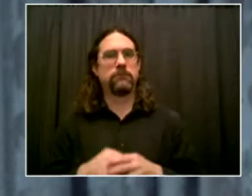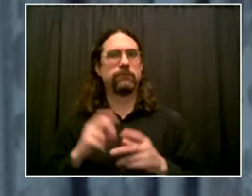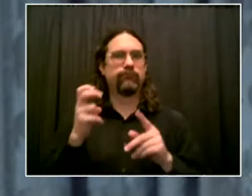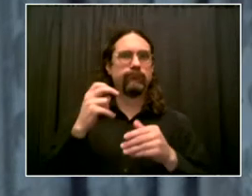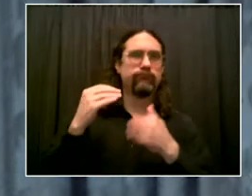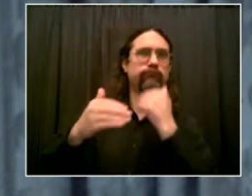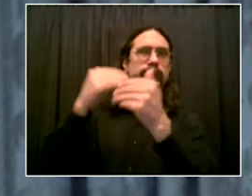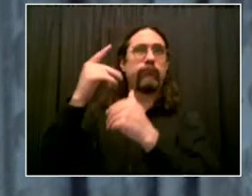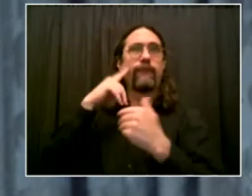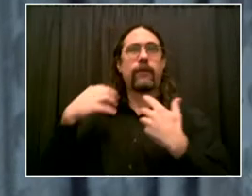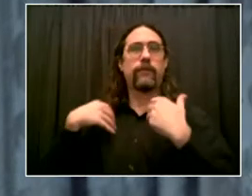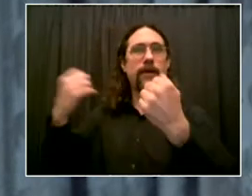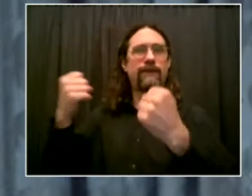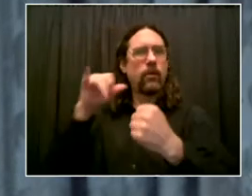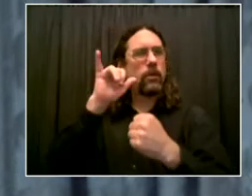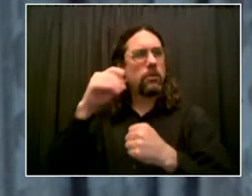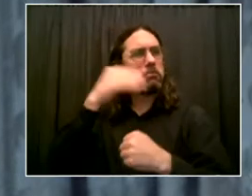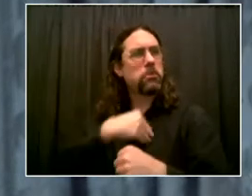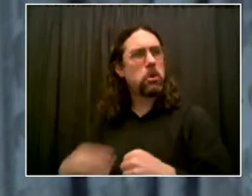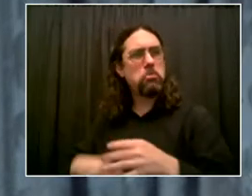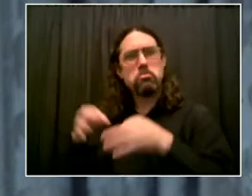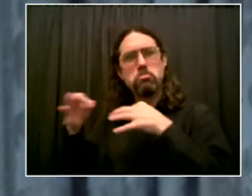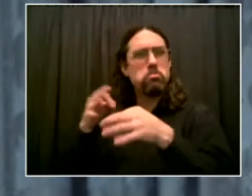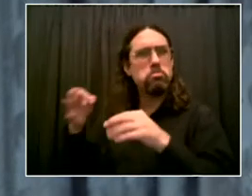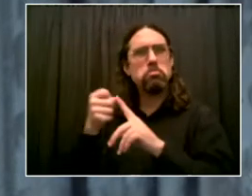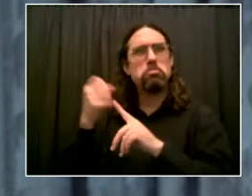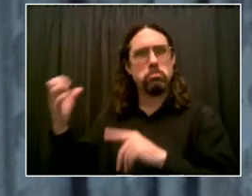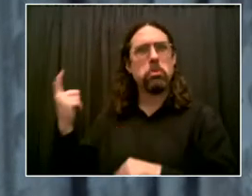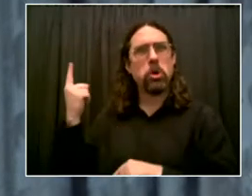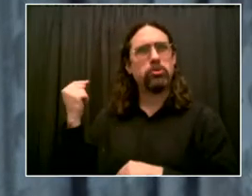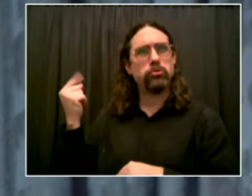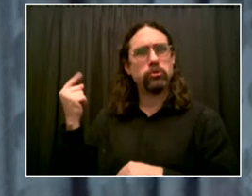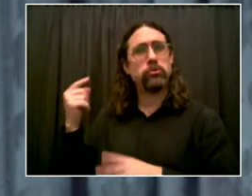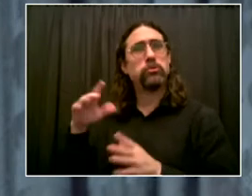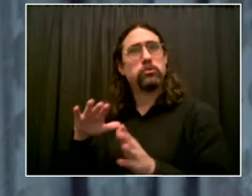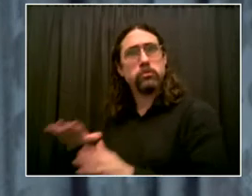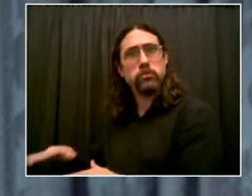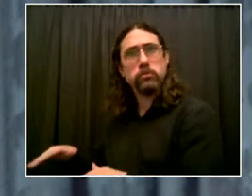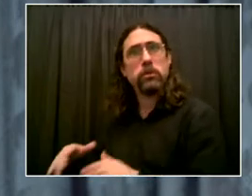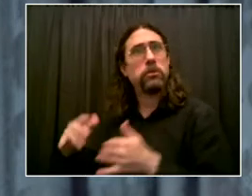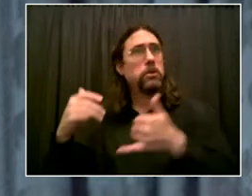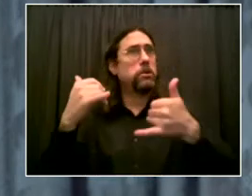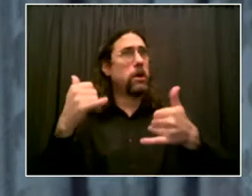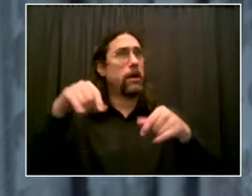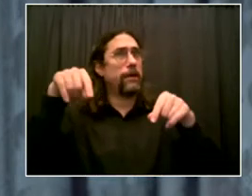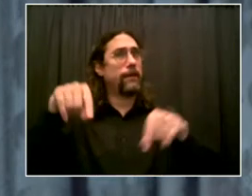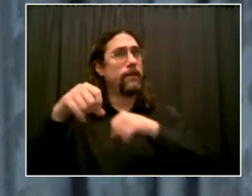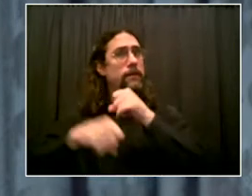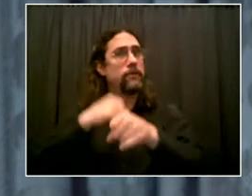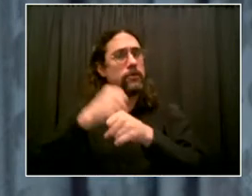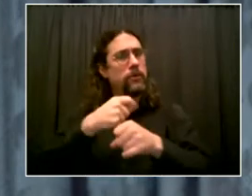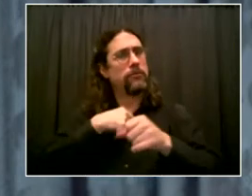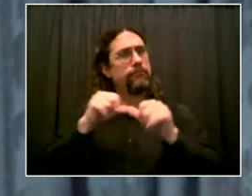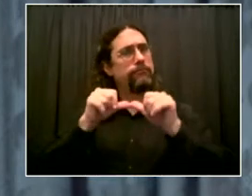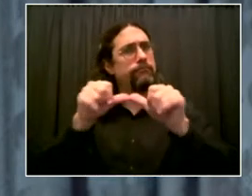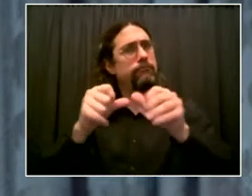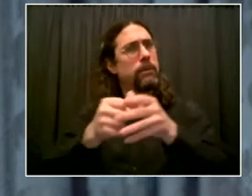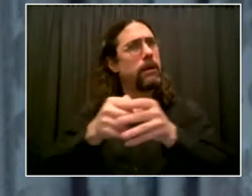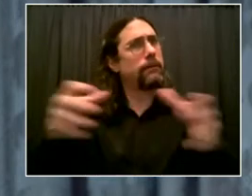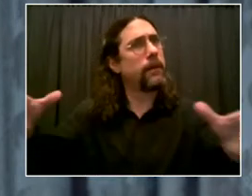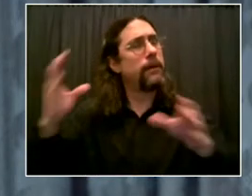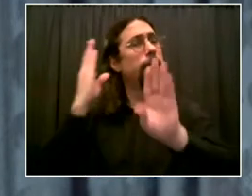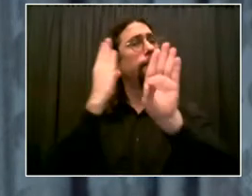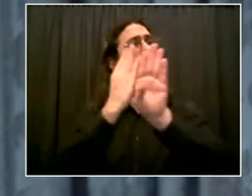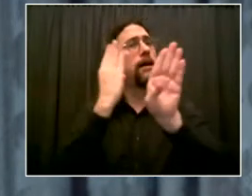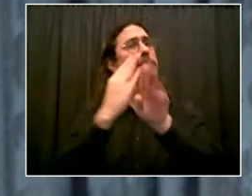improving 28 miles of better bus projects. And these routes, as the mayor pointed out, serve nearly a million riders each year.